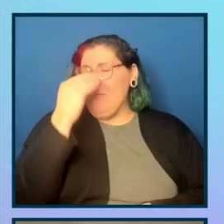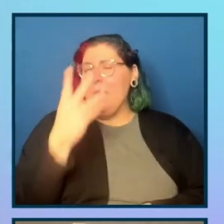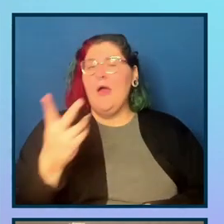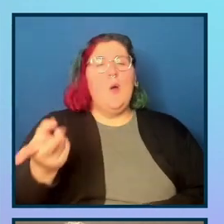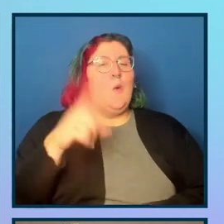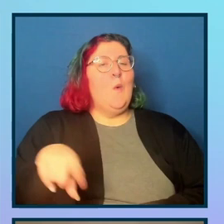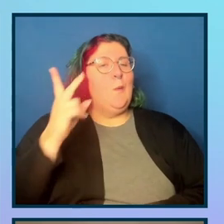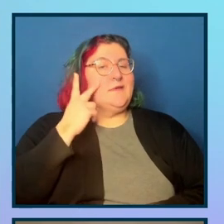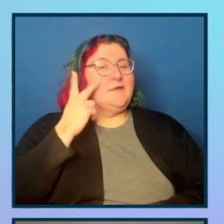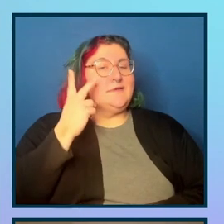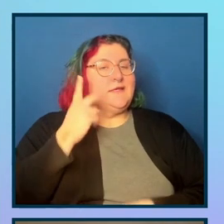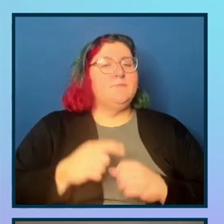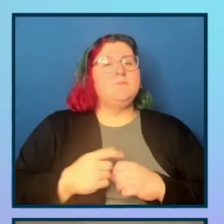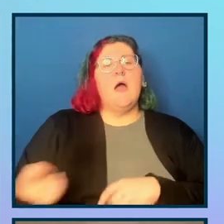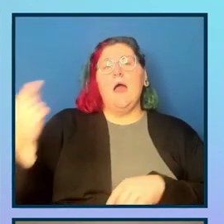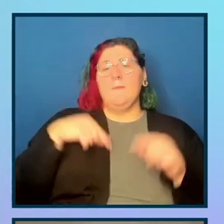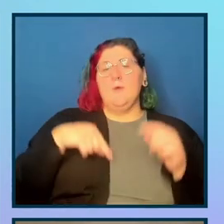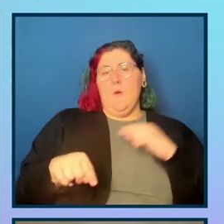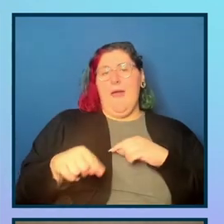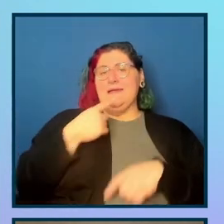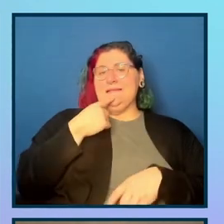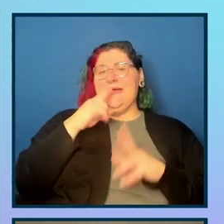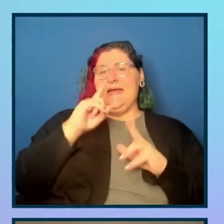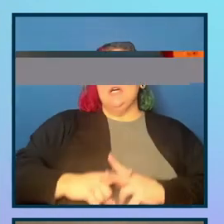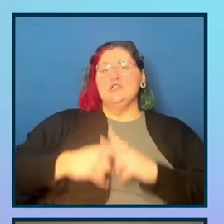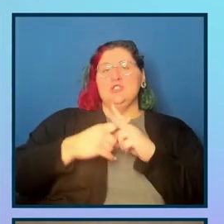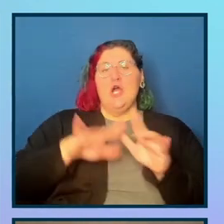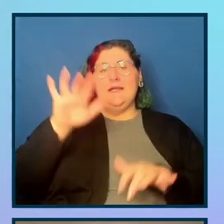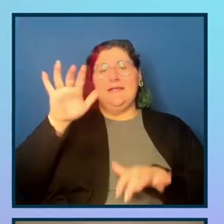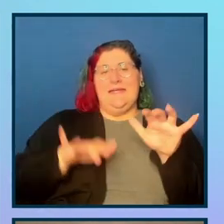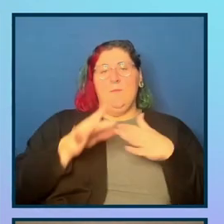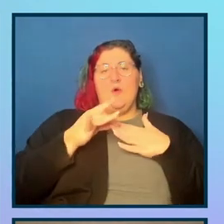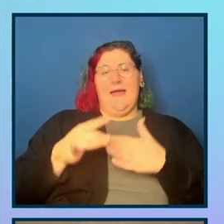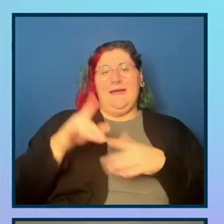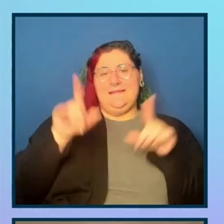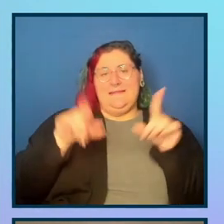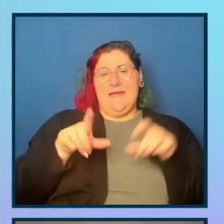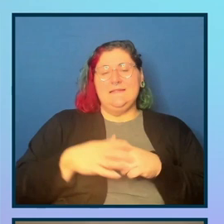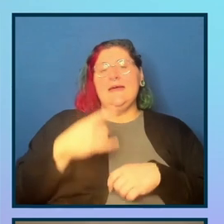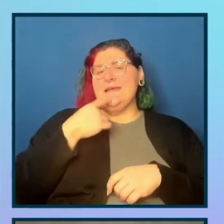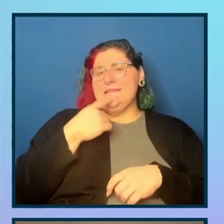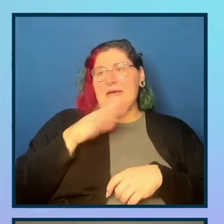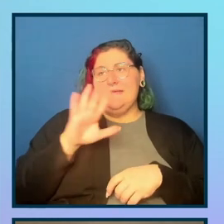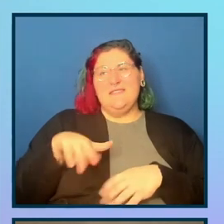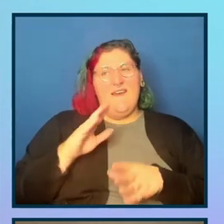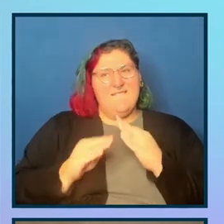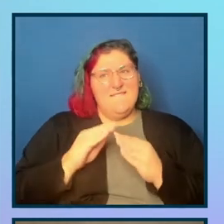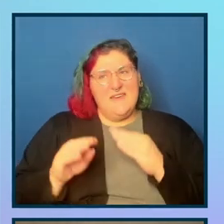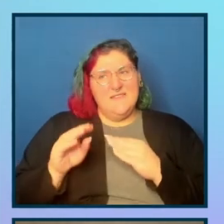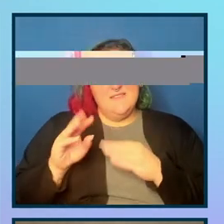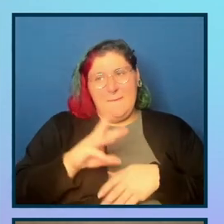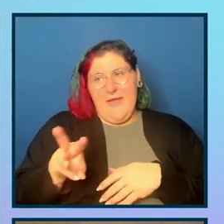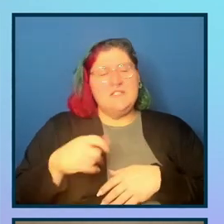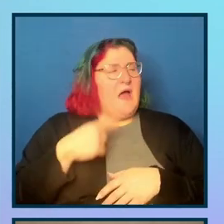said, uh, start keyboard guided test. It's telling me to get my page back in the right state. I think we're good. I'm going to, I'm going to test them in the same state that